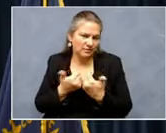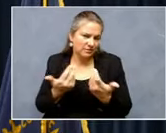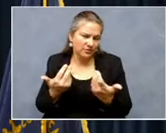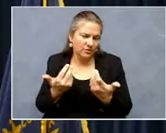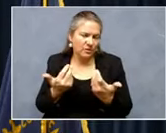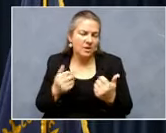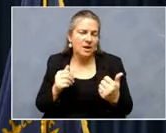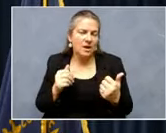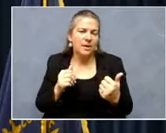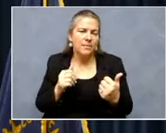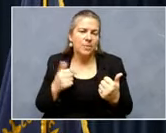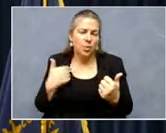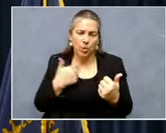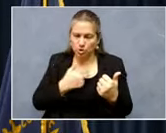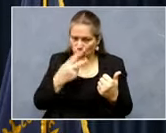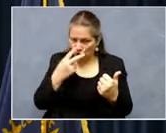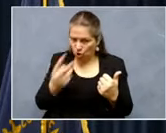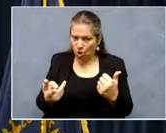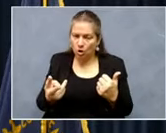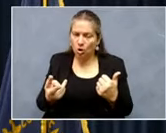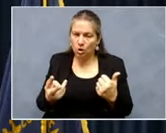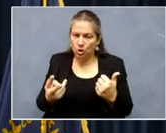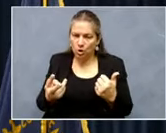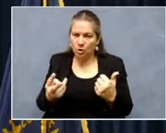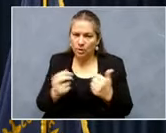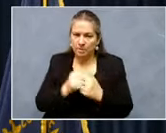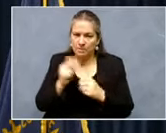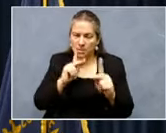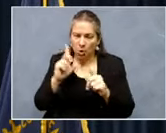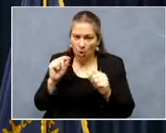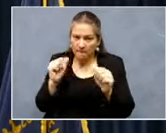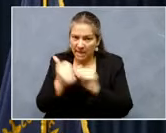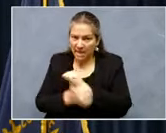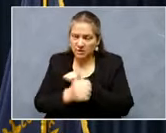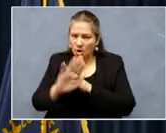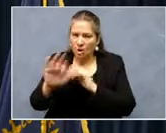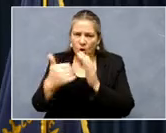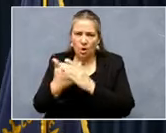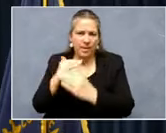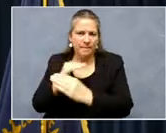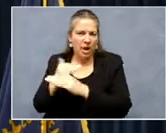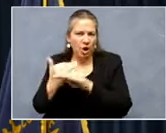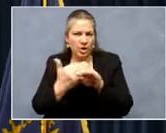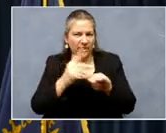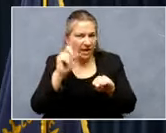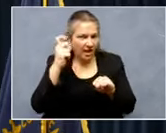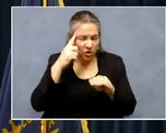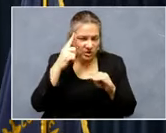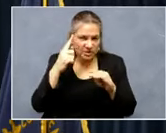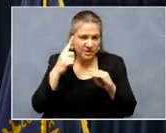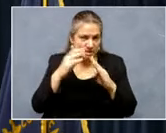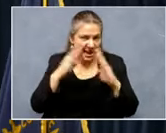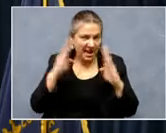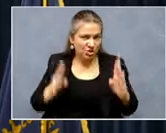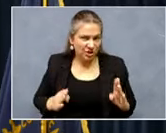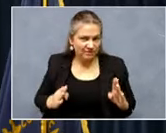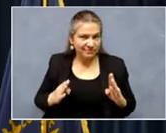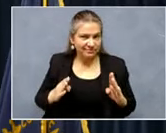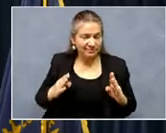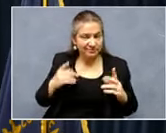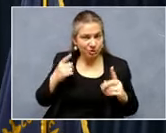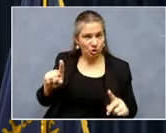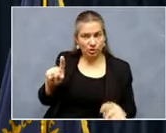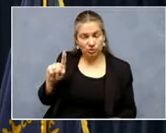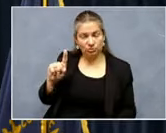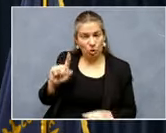Um, we saw with, um, people going past all the barriers at the governor's mansion early in COVID. Um,